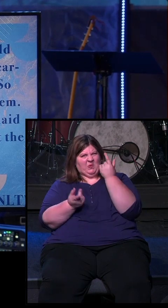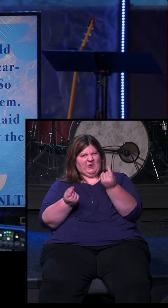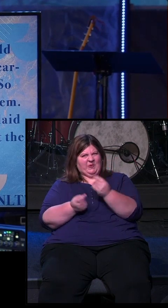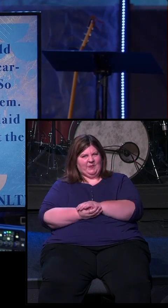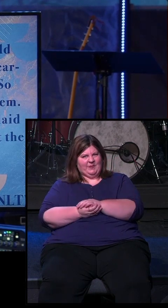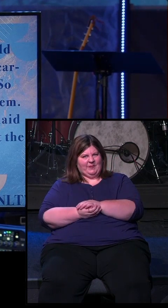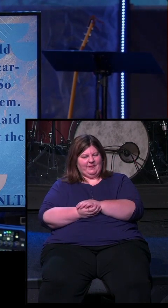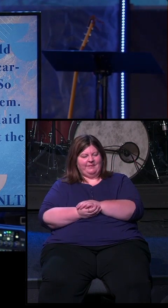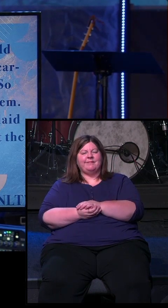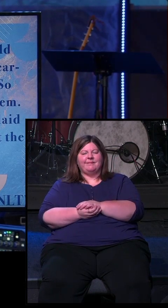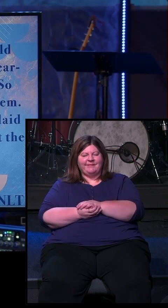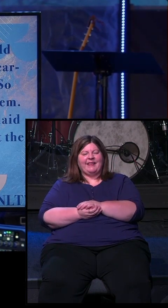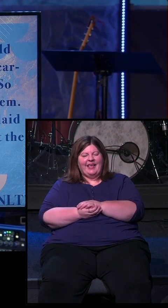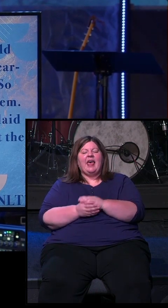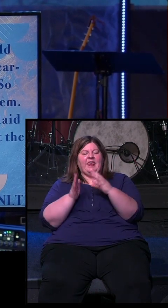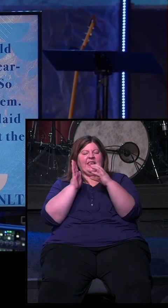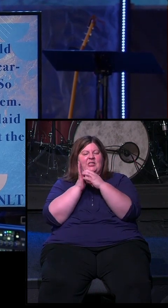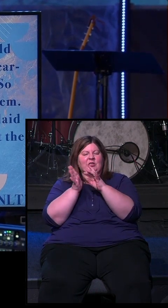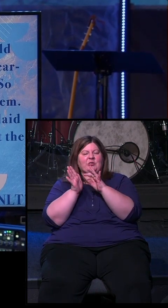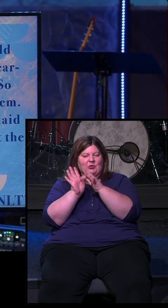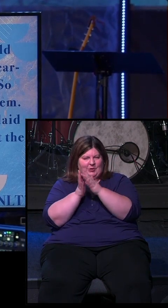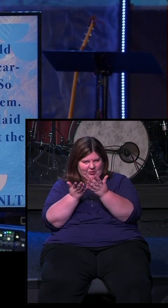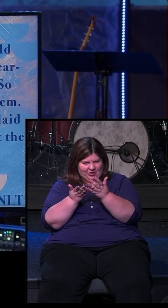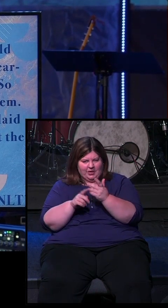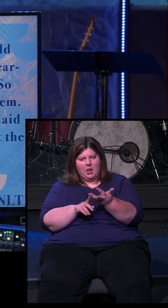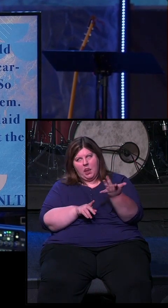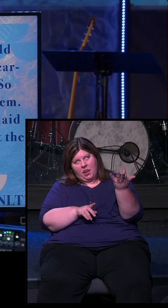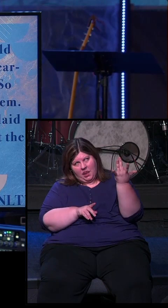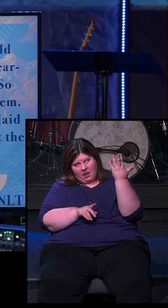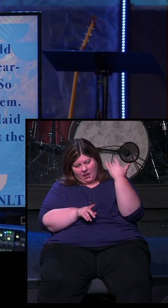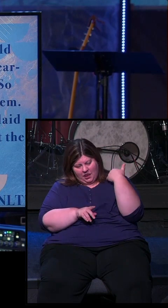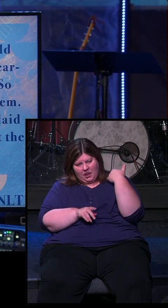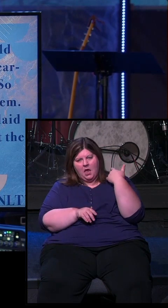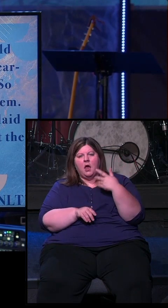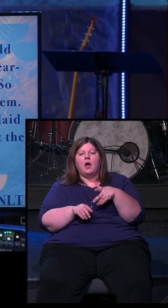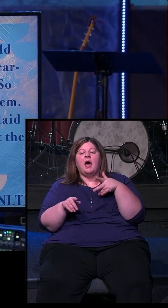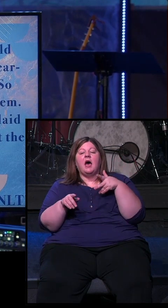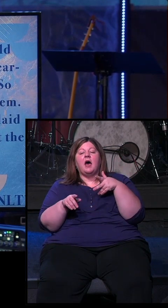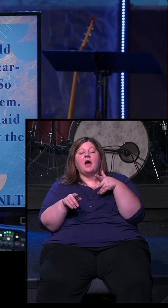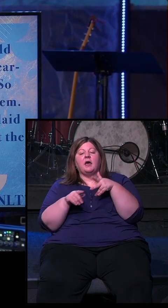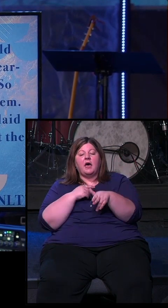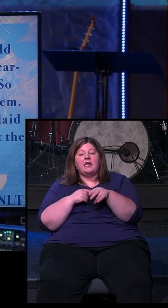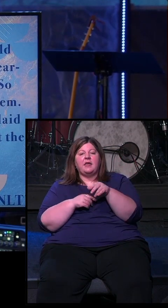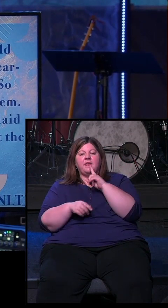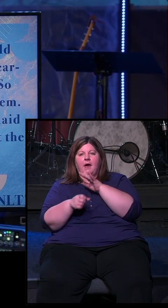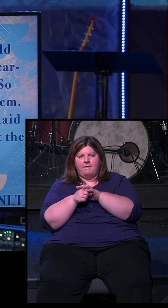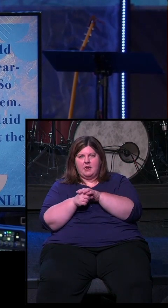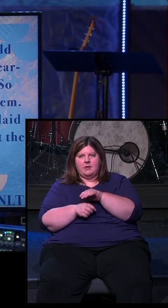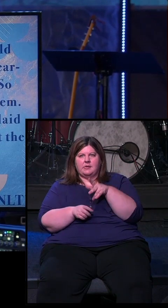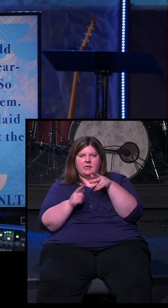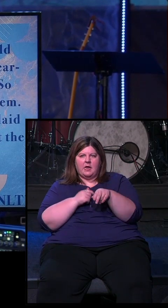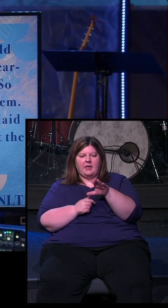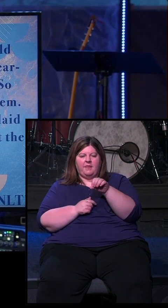What's happening here in this passage of Scripture is something in the ancient Near East that was called either cutting the covenant or the blood path is what we've